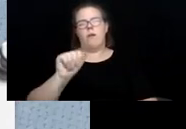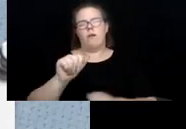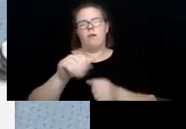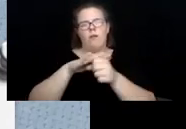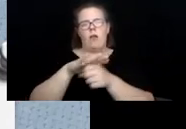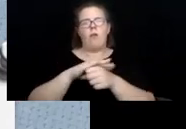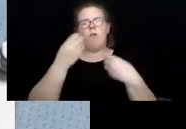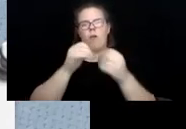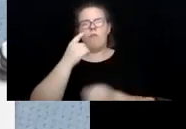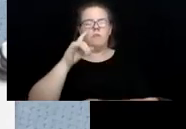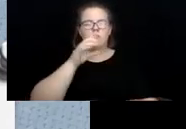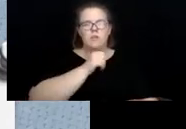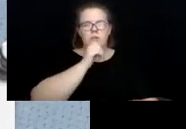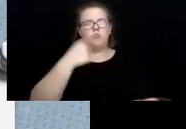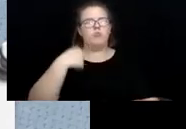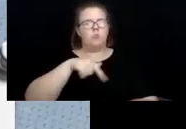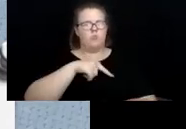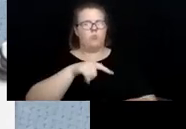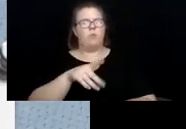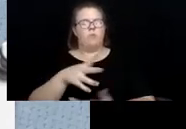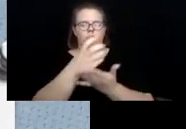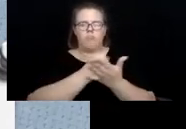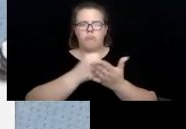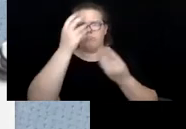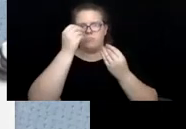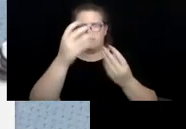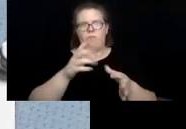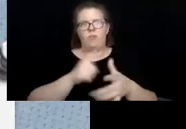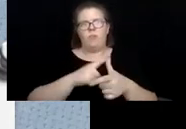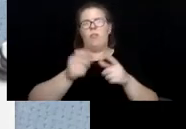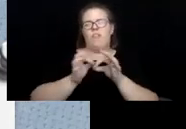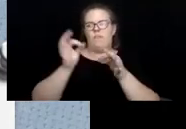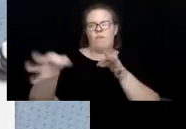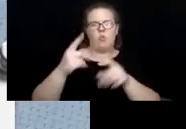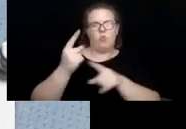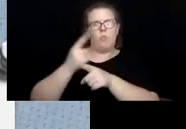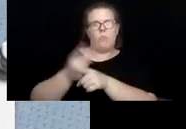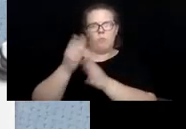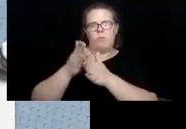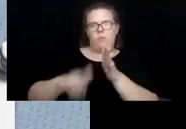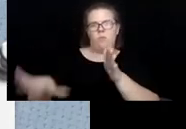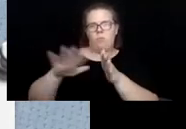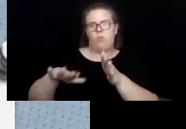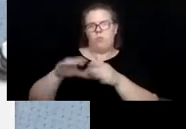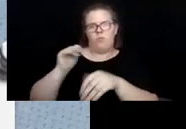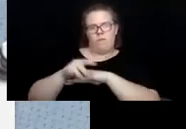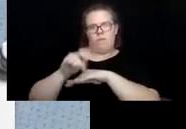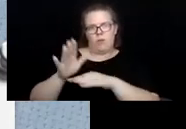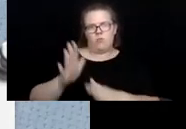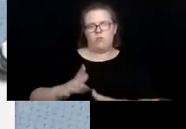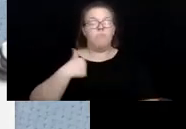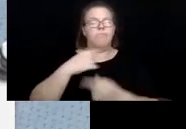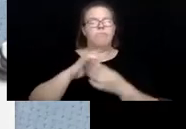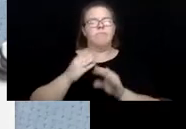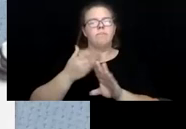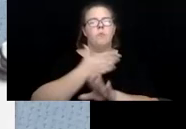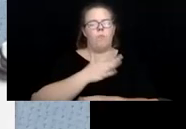And we will take that information and forward it to the appropriate neighborhood advisor. Because as I said earlier,